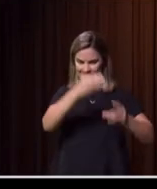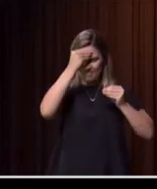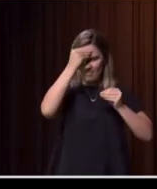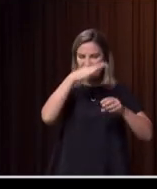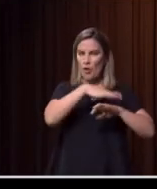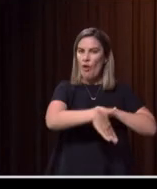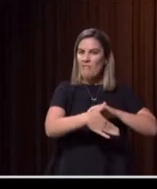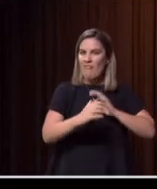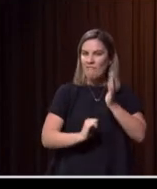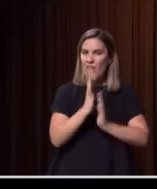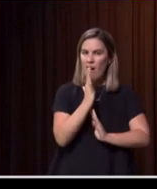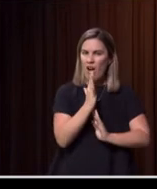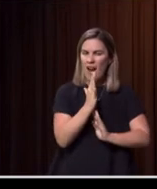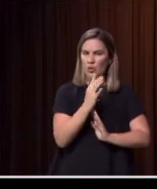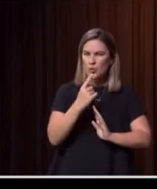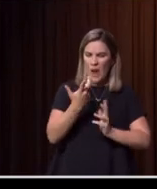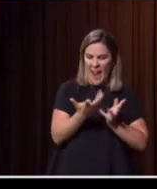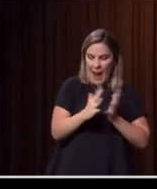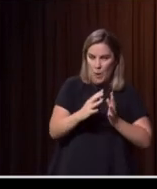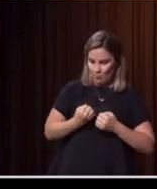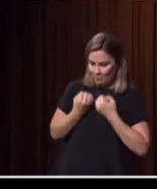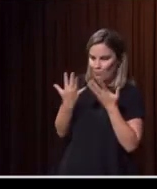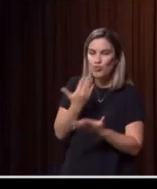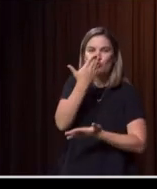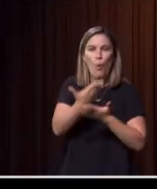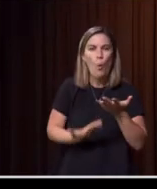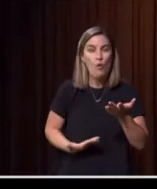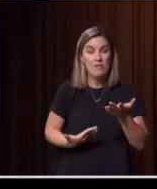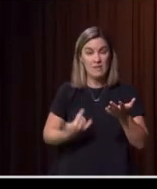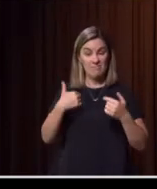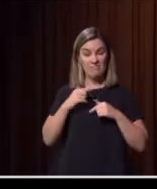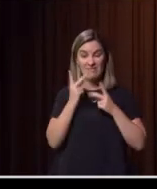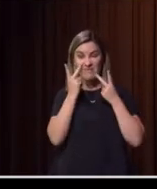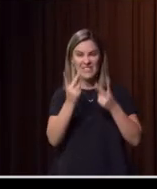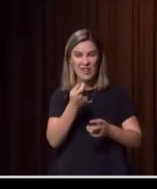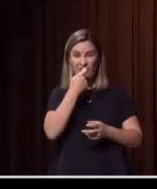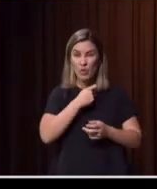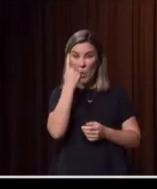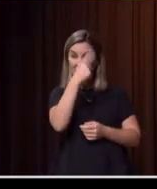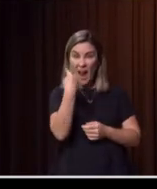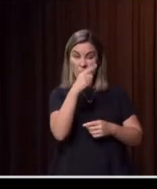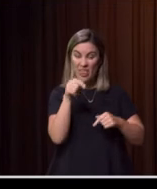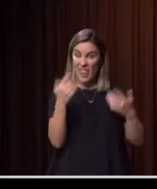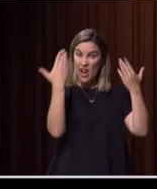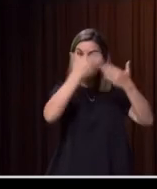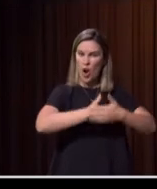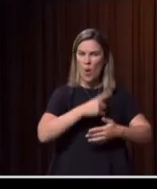together to tell a story about what had happened and just spending a couple of hours with them on the night. One of the fellows played on his,